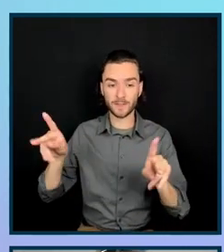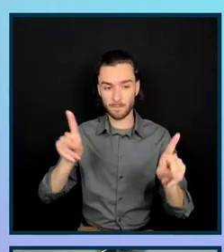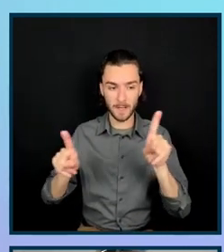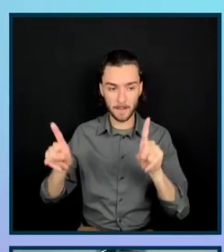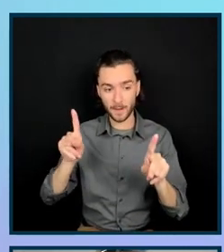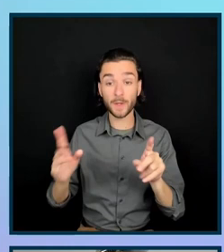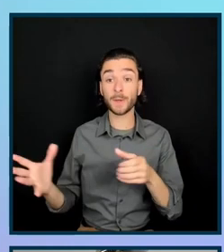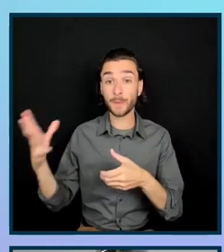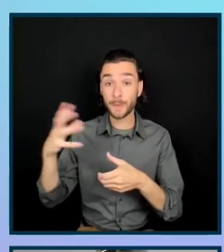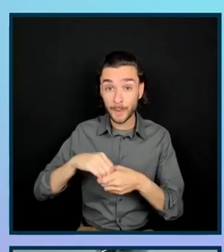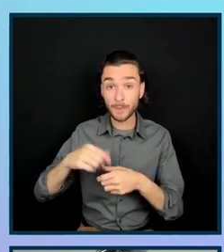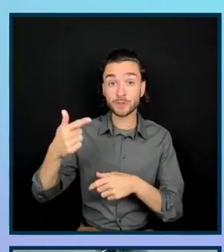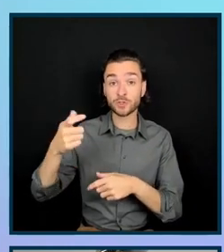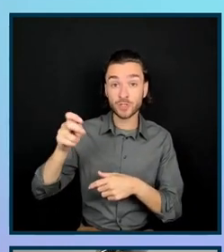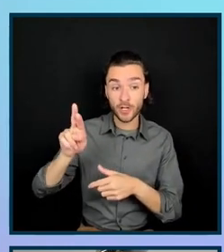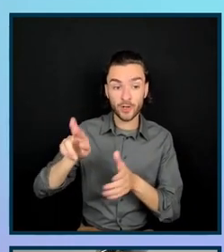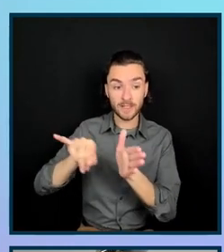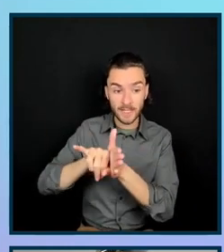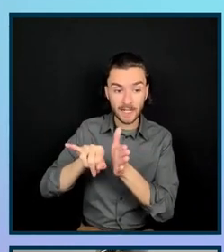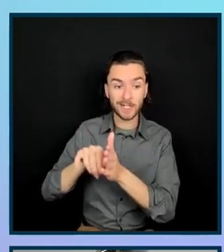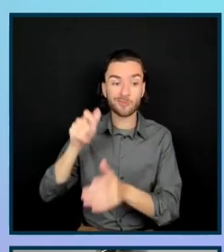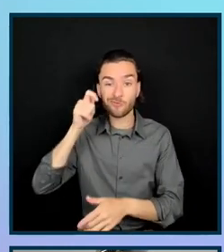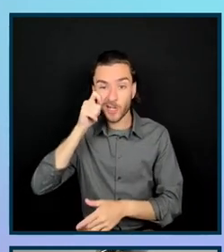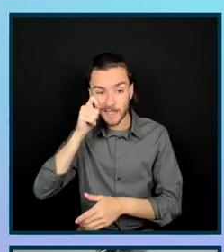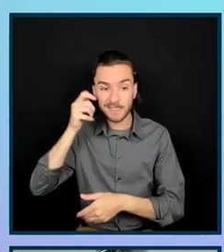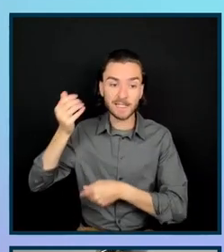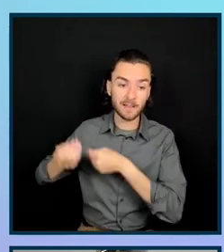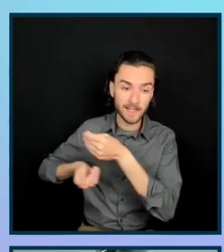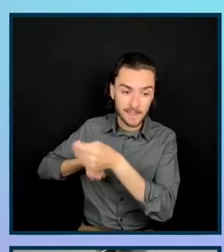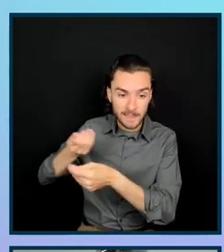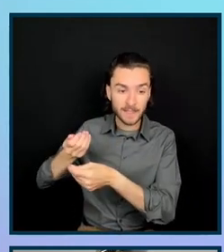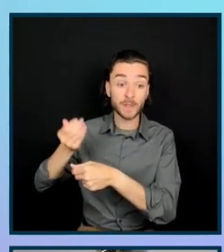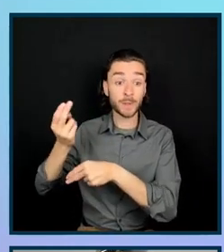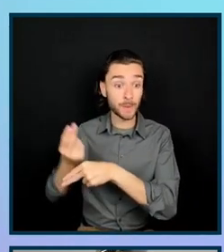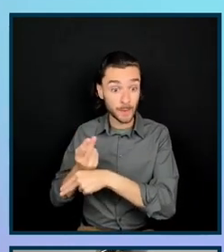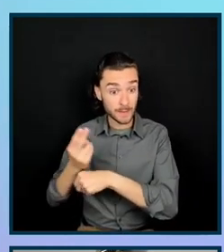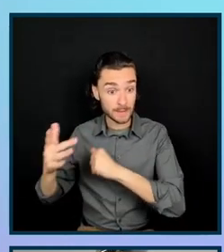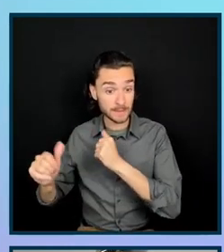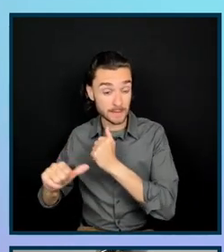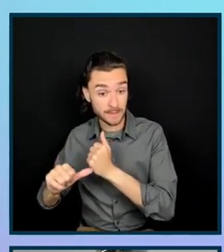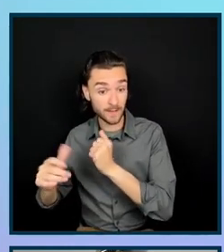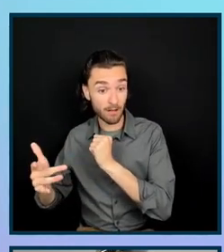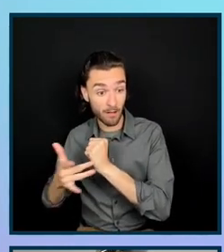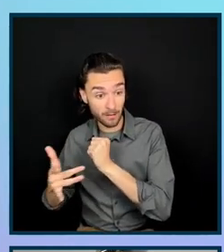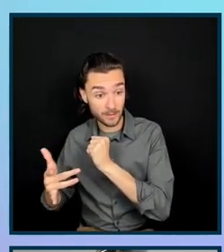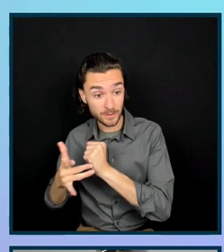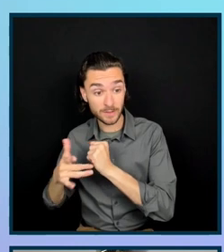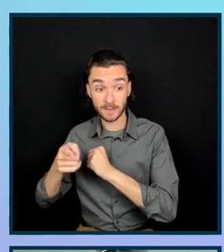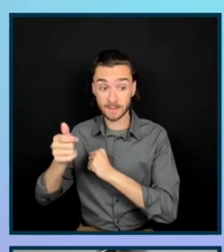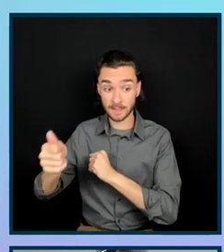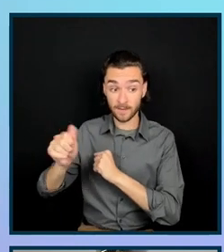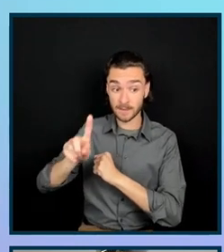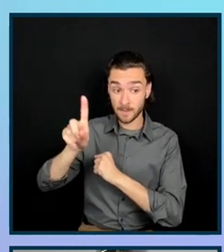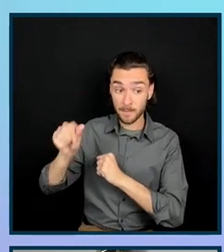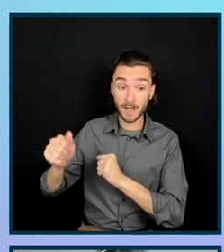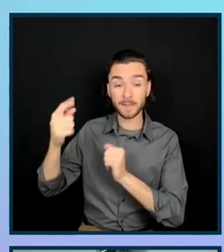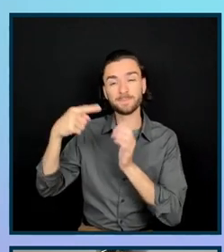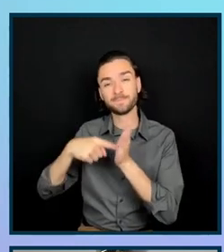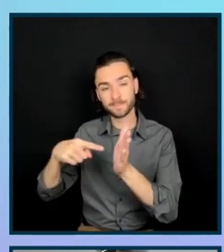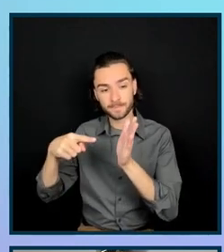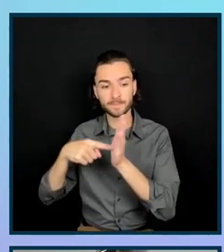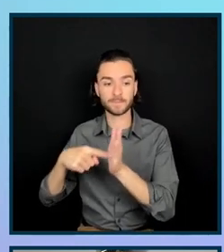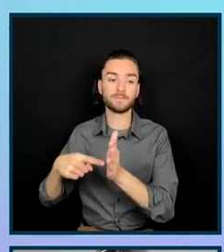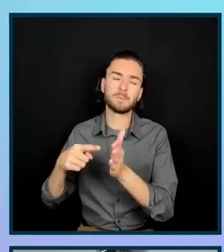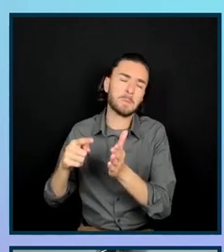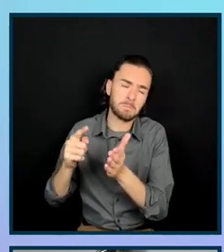we're considering gender identity, race, ethnicity, use of assistive technologies, and disabilities such as, but